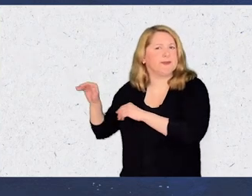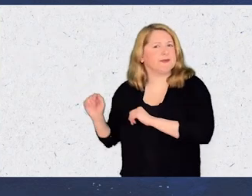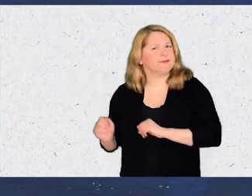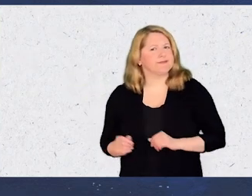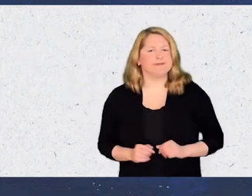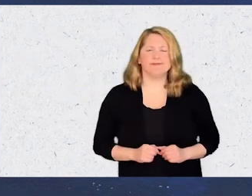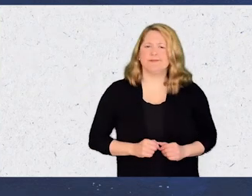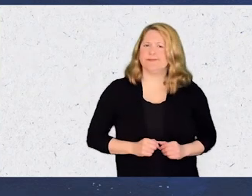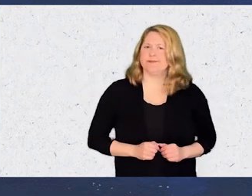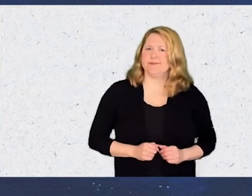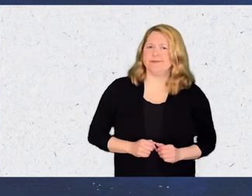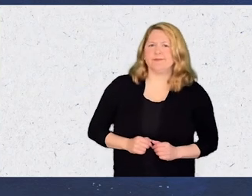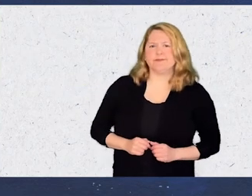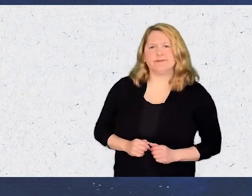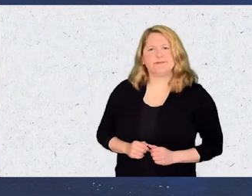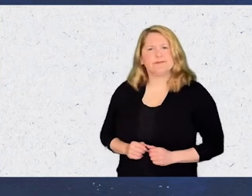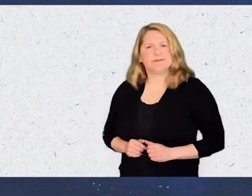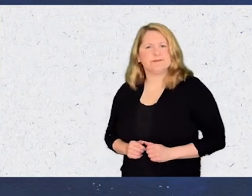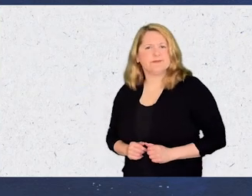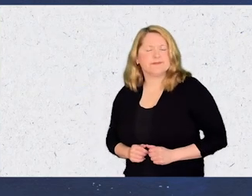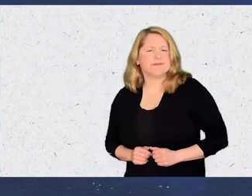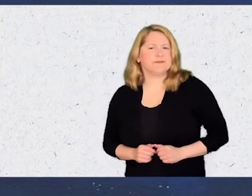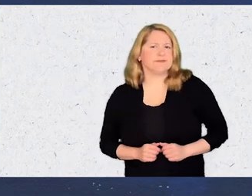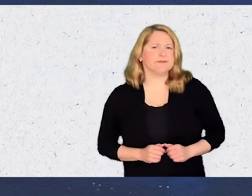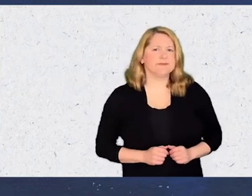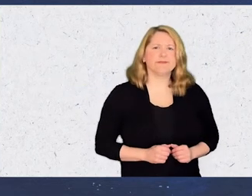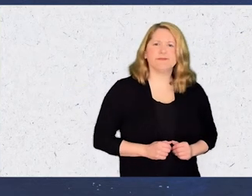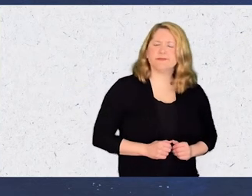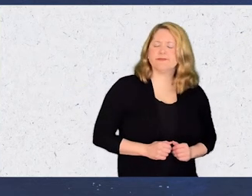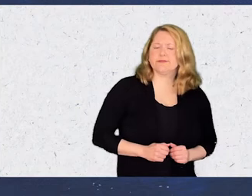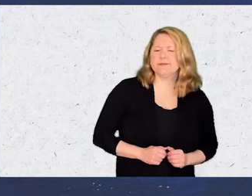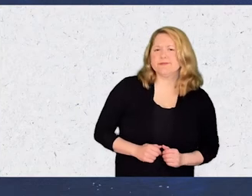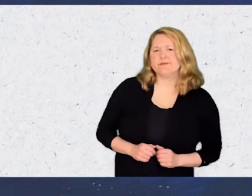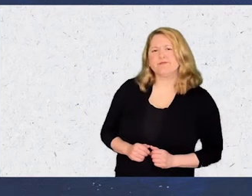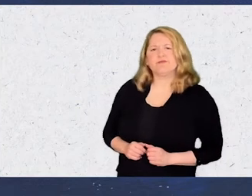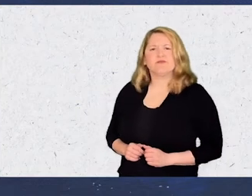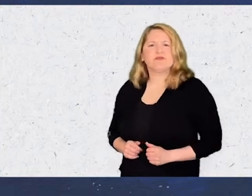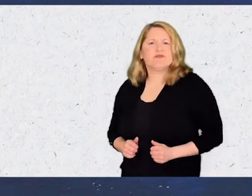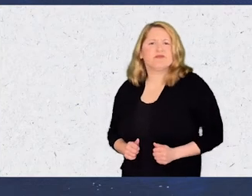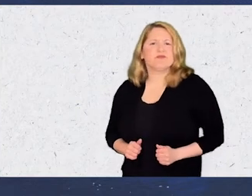I know you're a of the